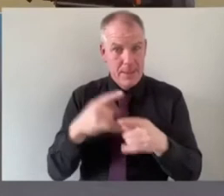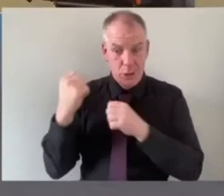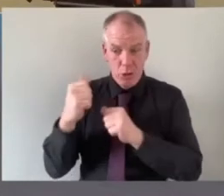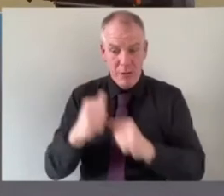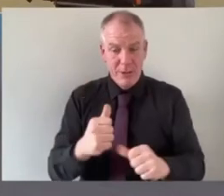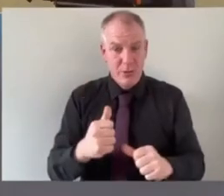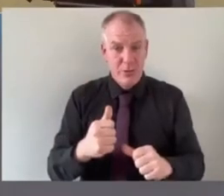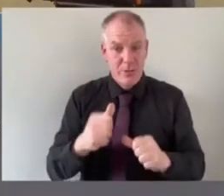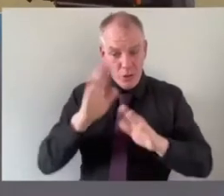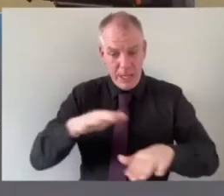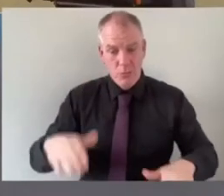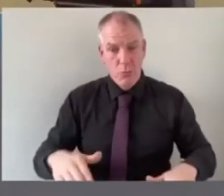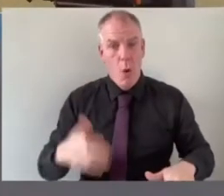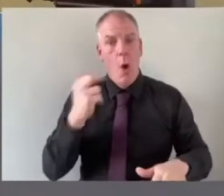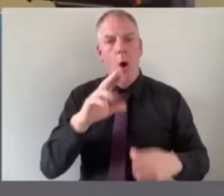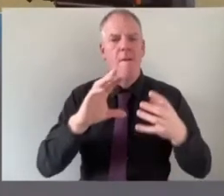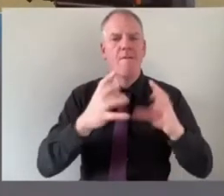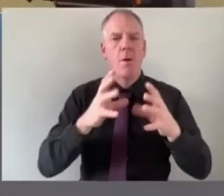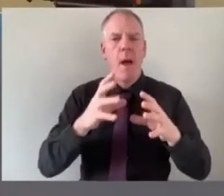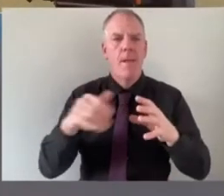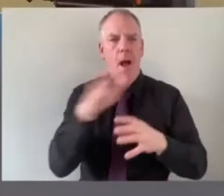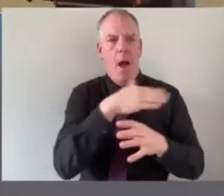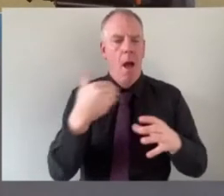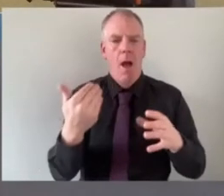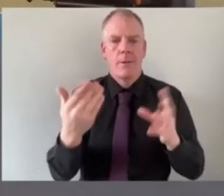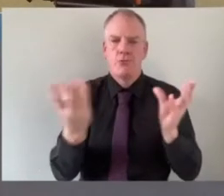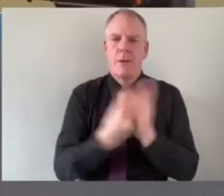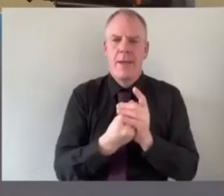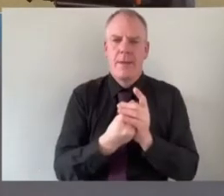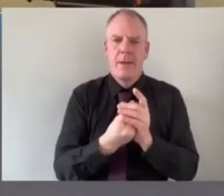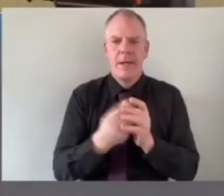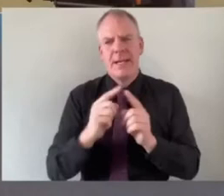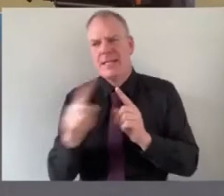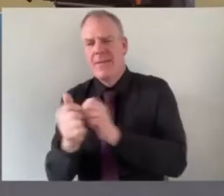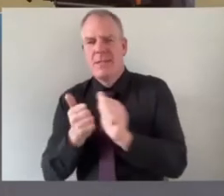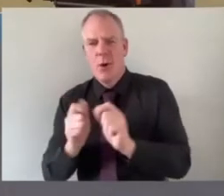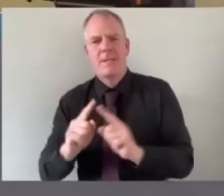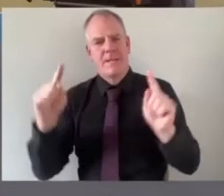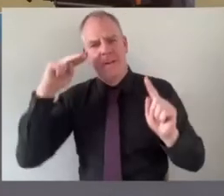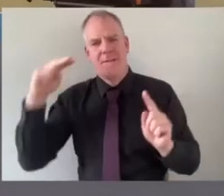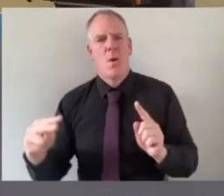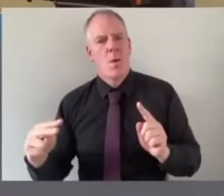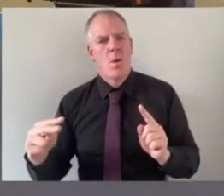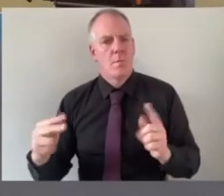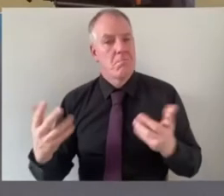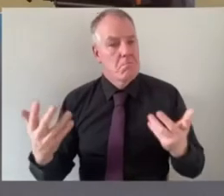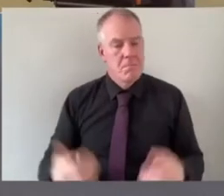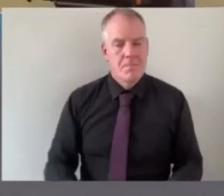do you think that's just because football speaks to a specific unity that maybe another sport wouldn't or another facet of life wouldn't necessarily speak to